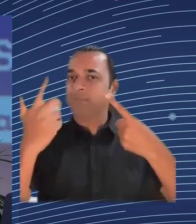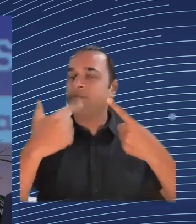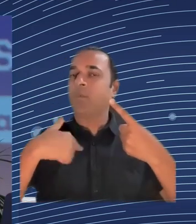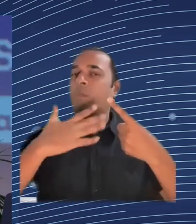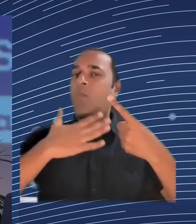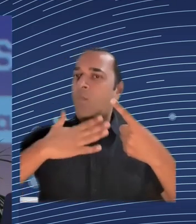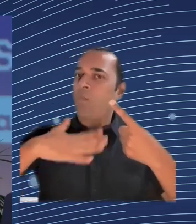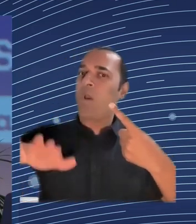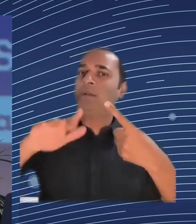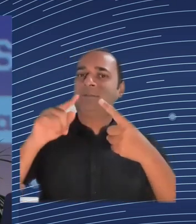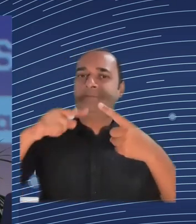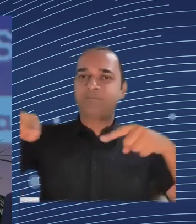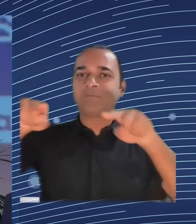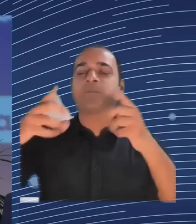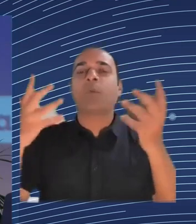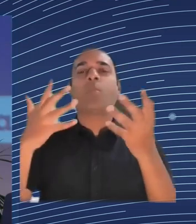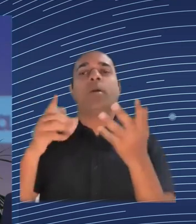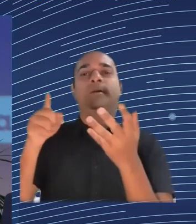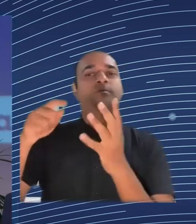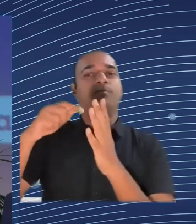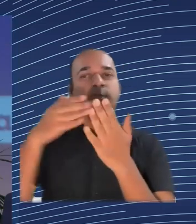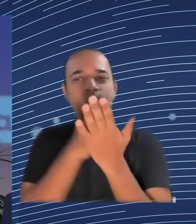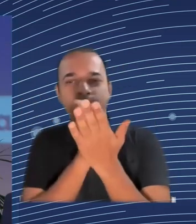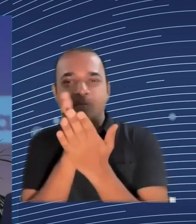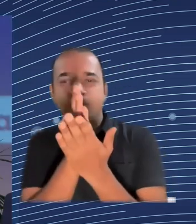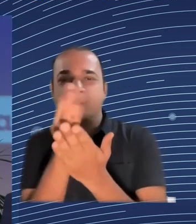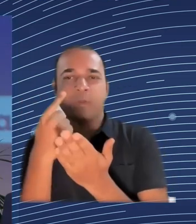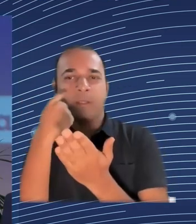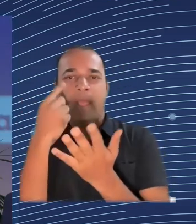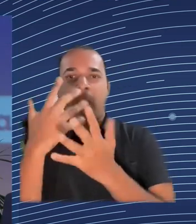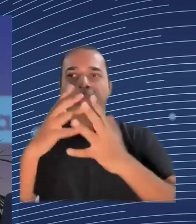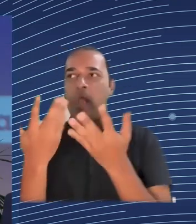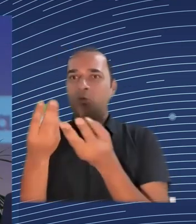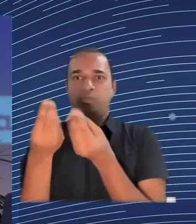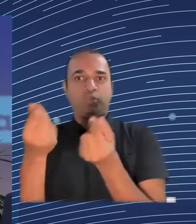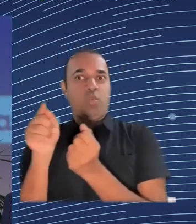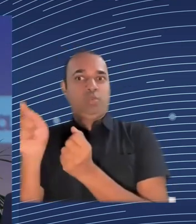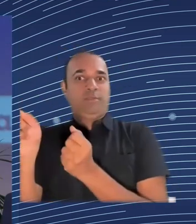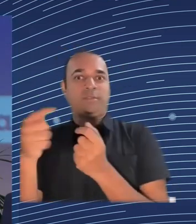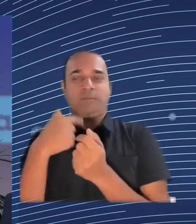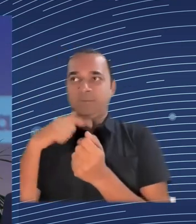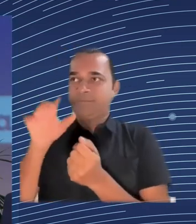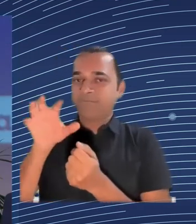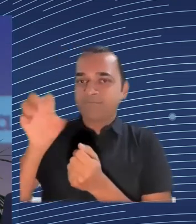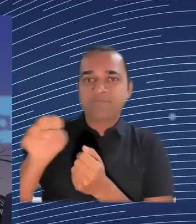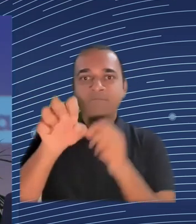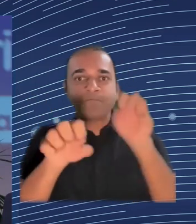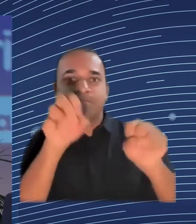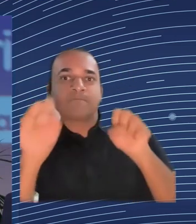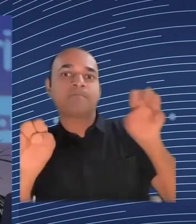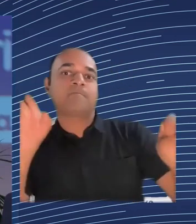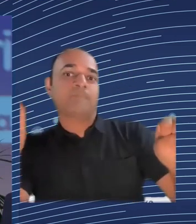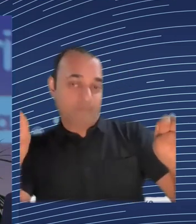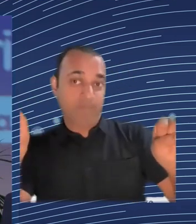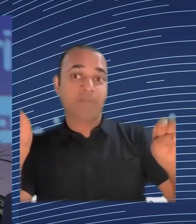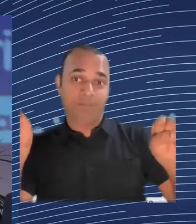the policy still, I mean, responding to EU priorities, catching up ideas from the bottom up and